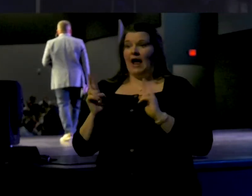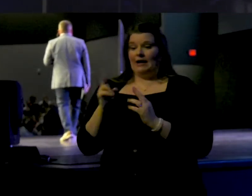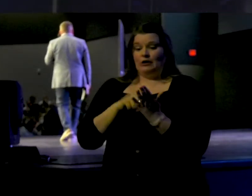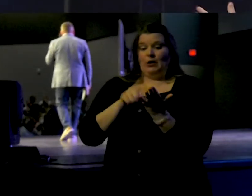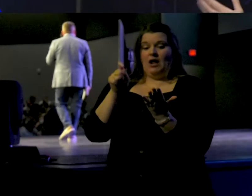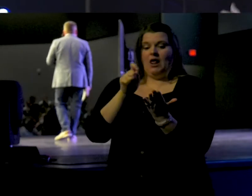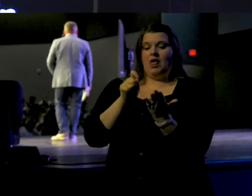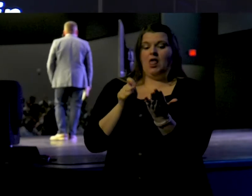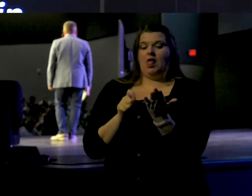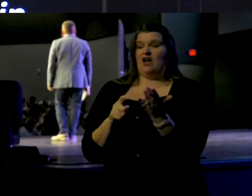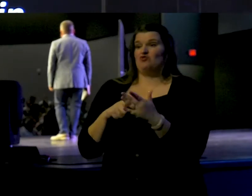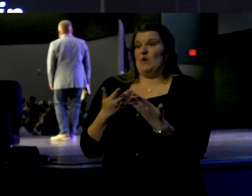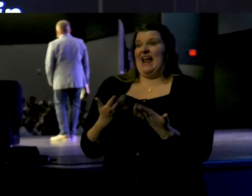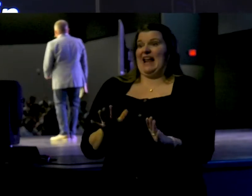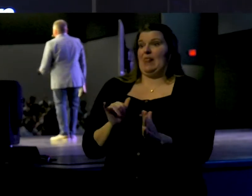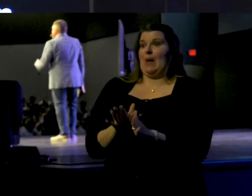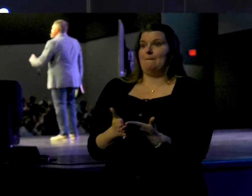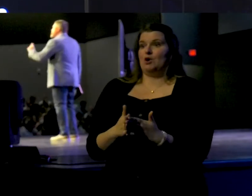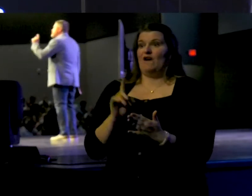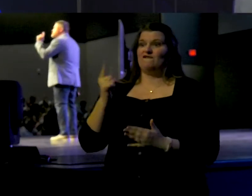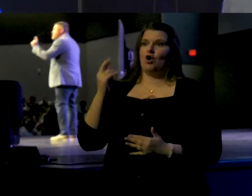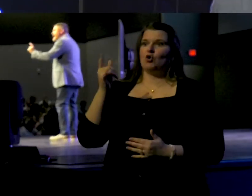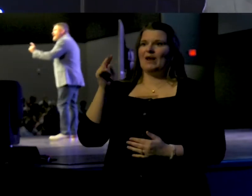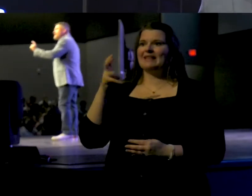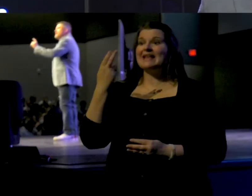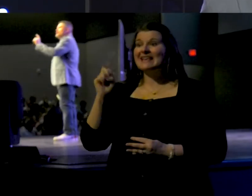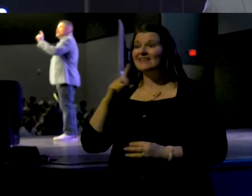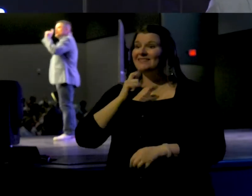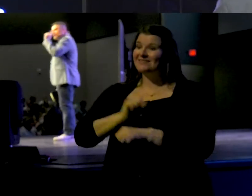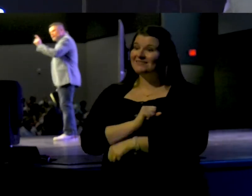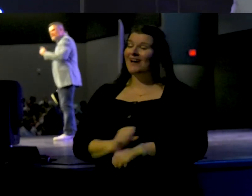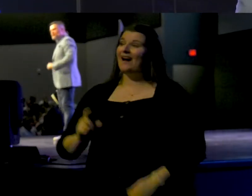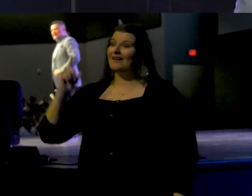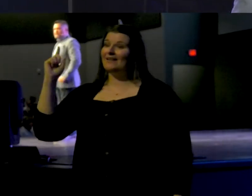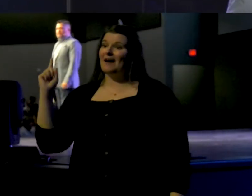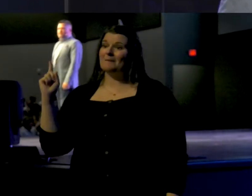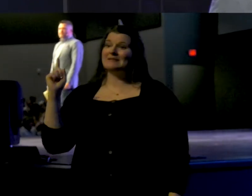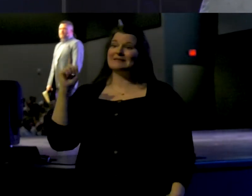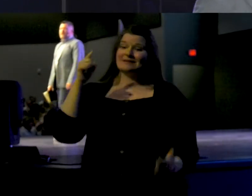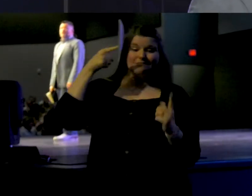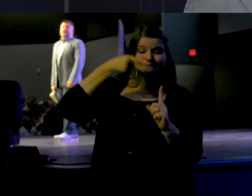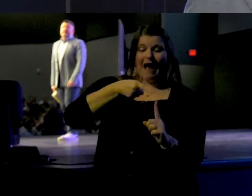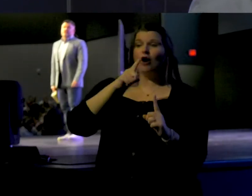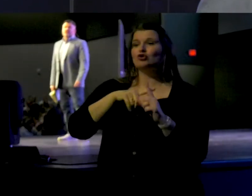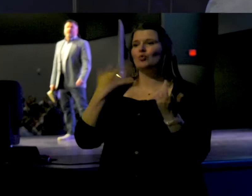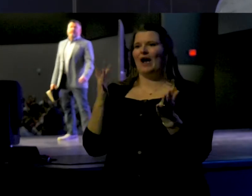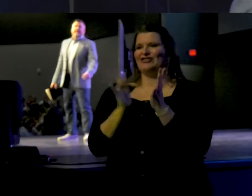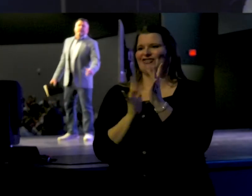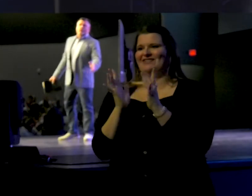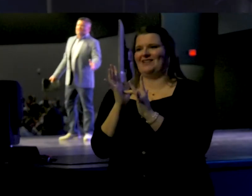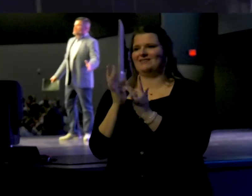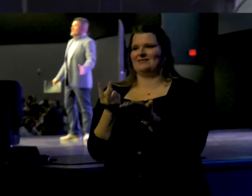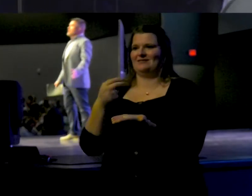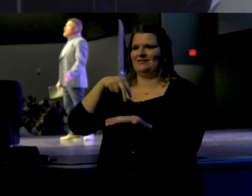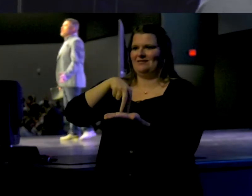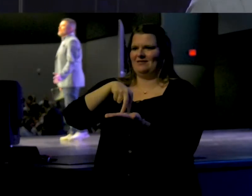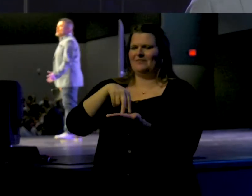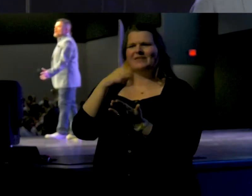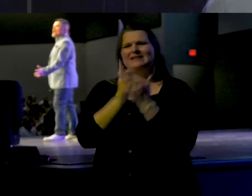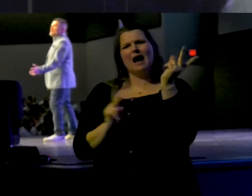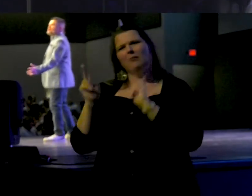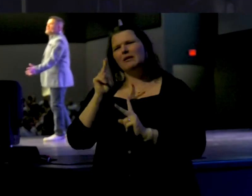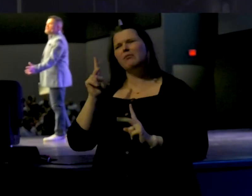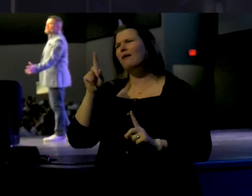close this book, the book of first Corinthians. He comes back to the resurrection. You see, there were some that were even questioning